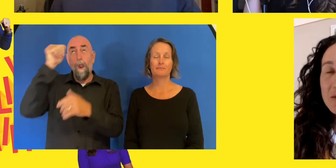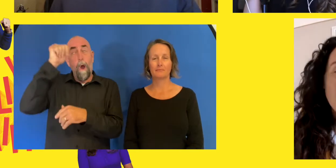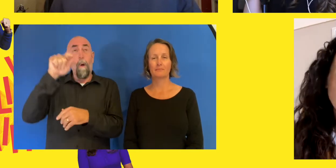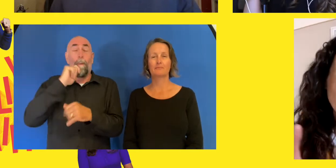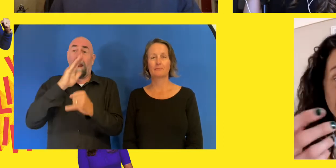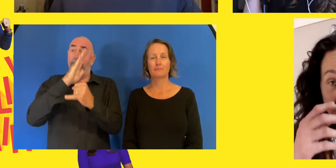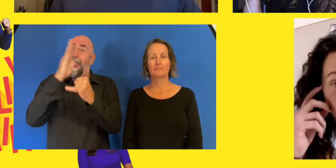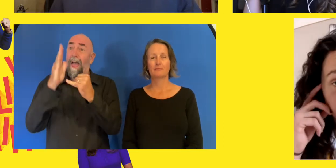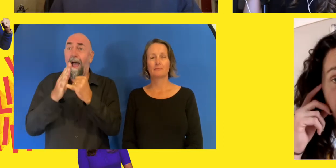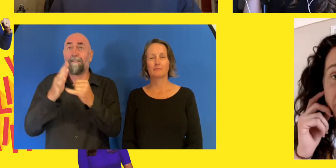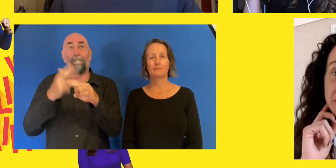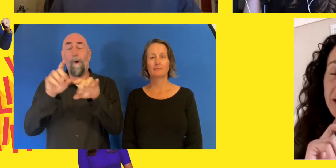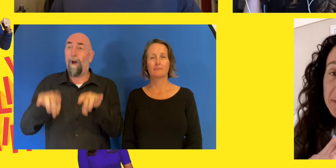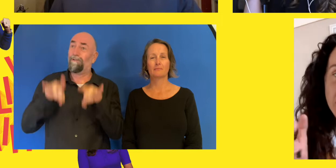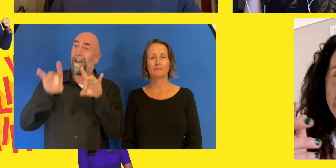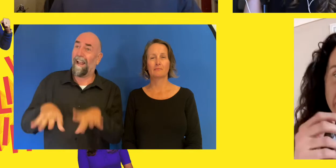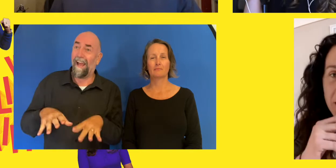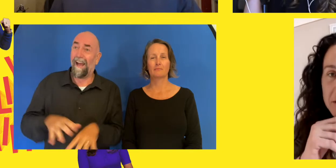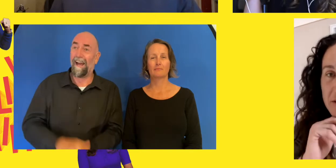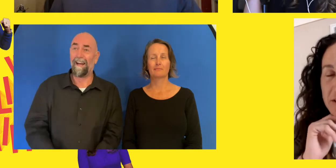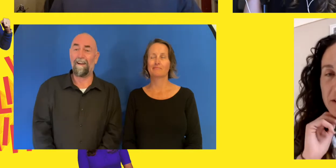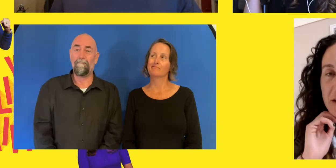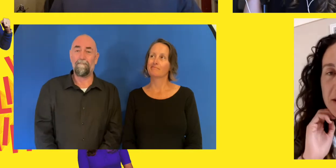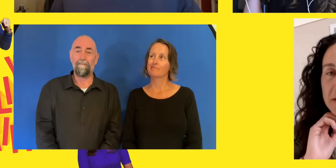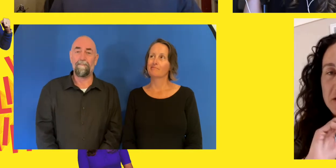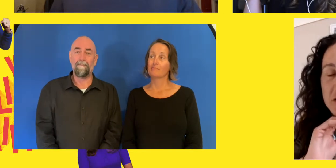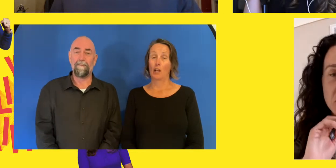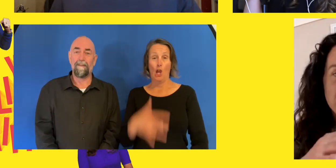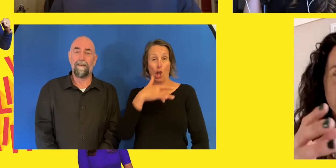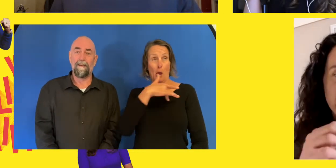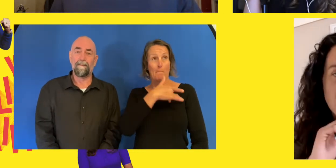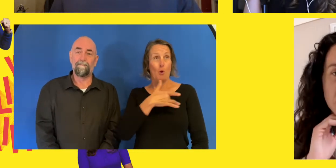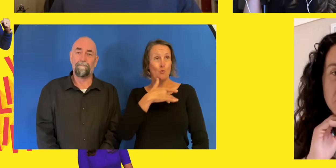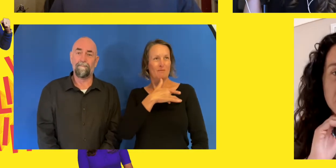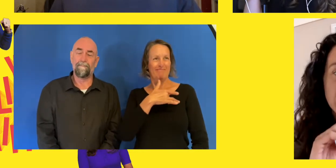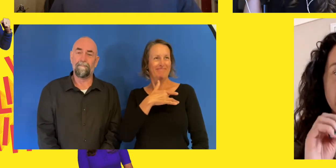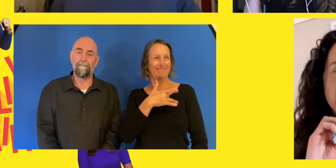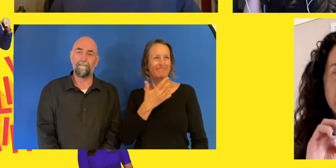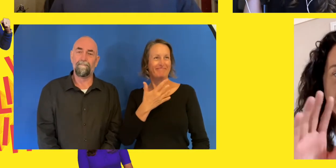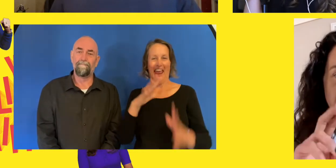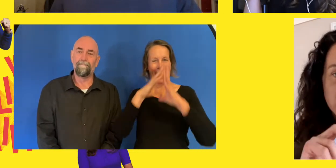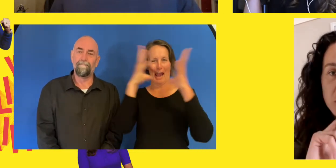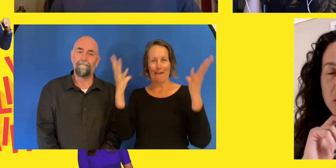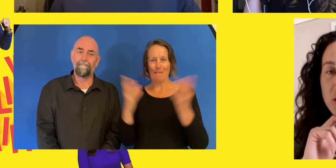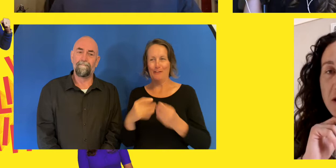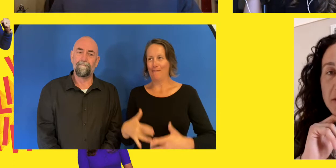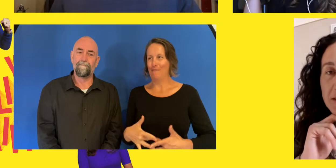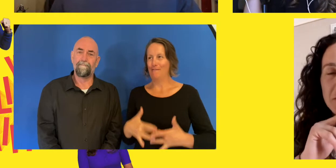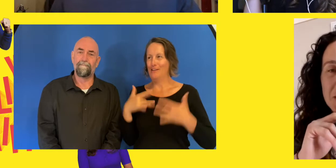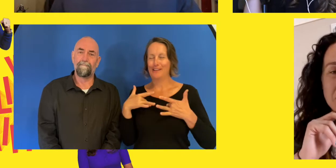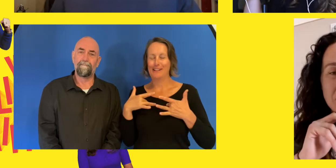I normally compete all five events at games, or I have in the past three. And I made the decision because of the interrupted prep to really focus in on just two. So